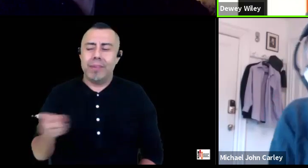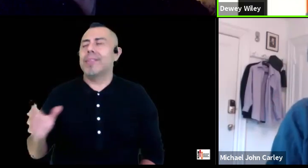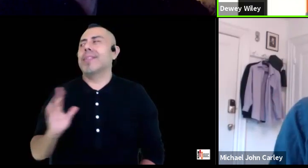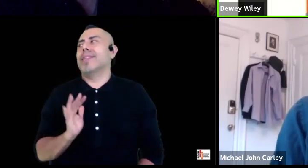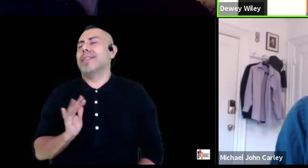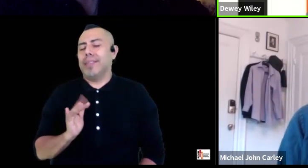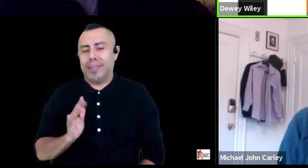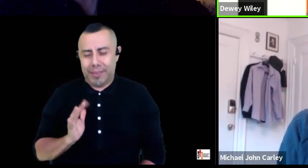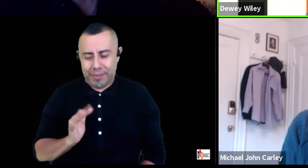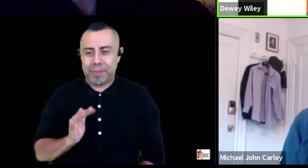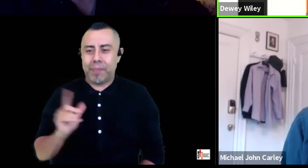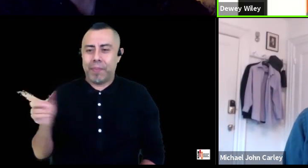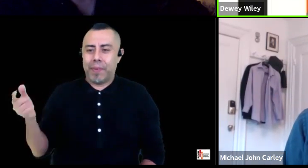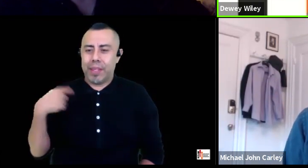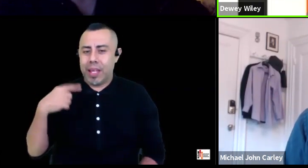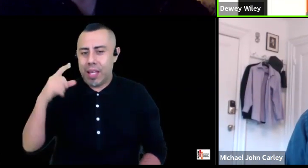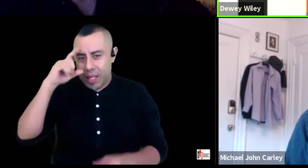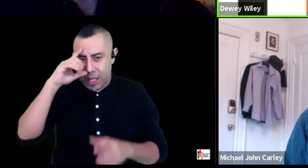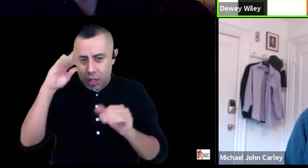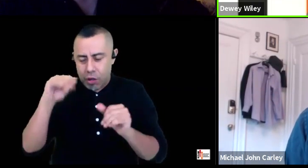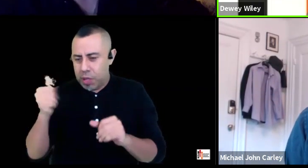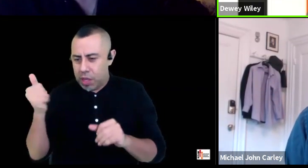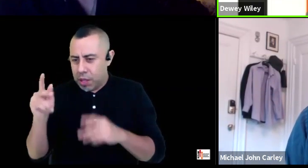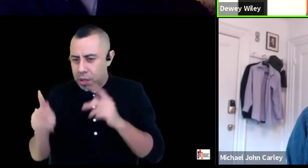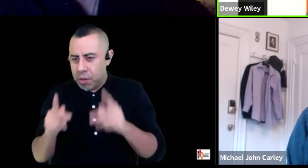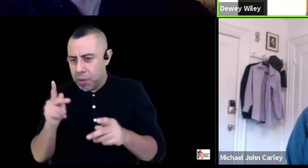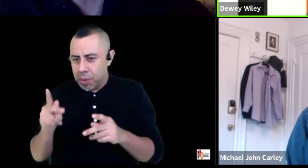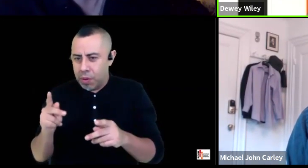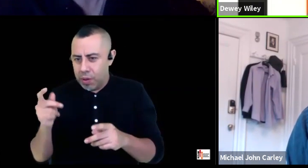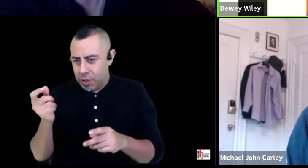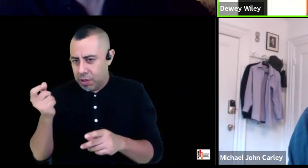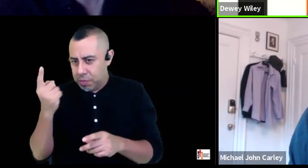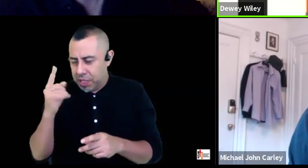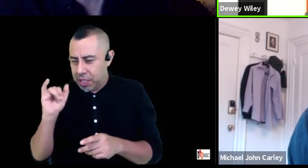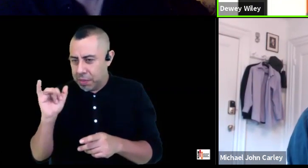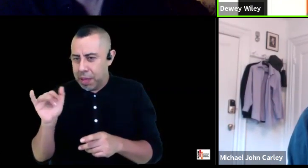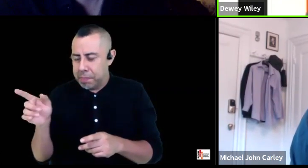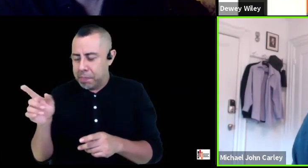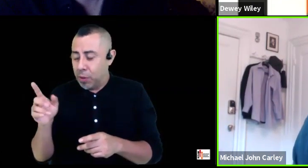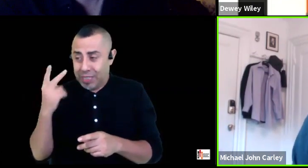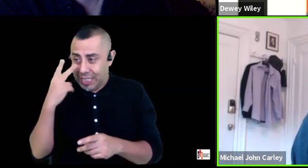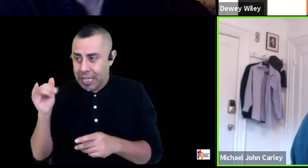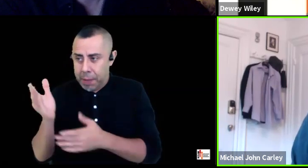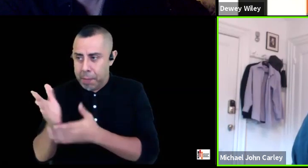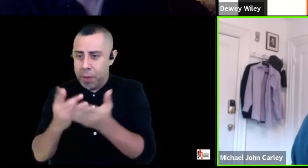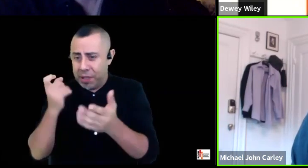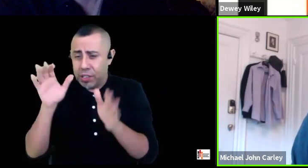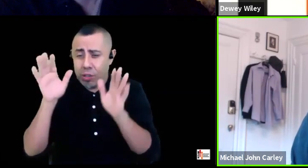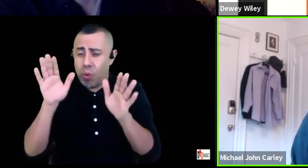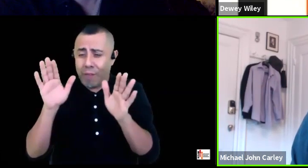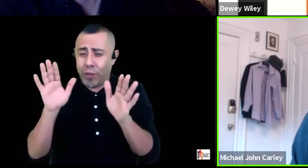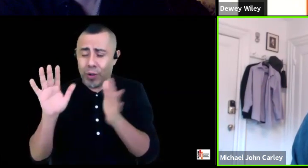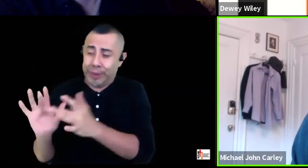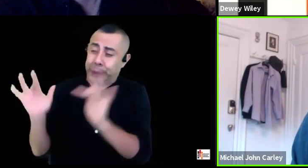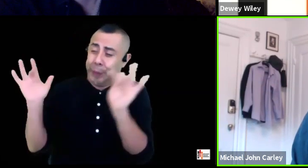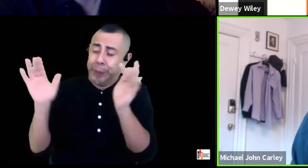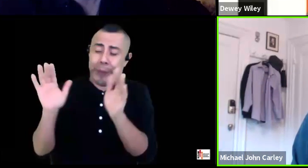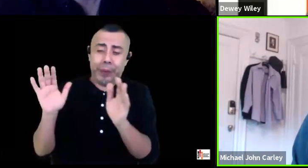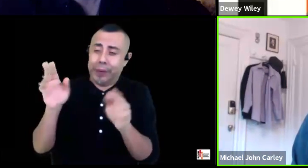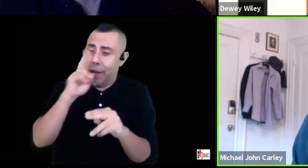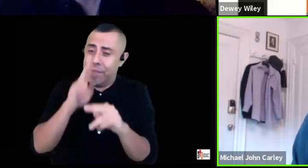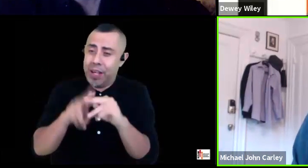and do it because i just think it's such a it's like a wonderful little treasure thank you thank you yeah it's been really fun to work on